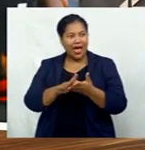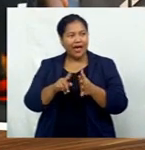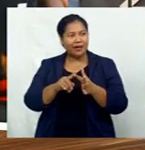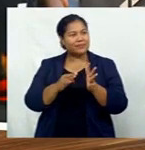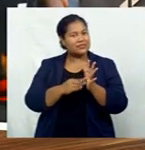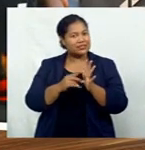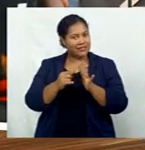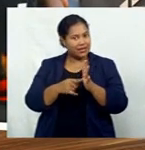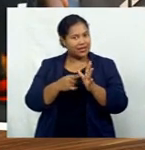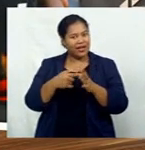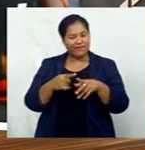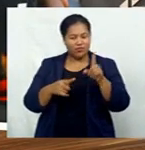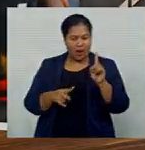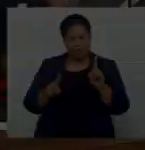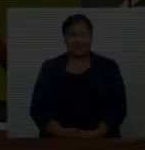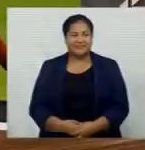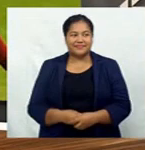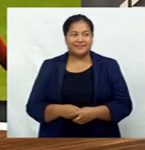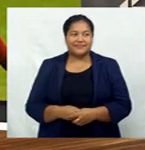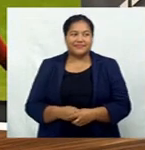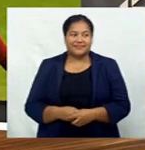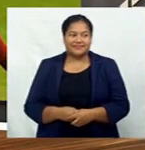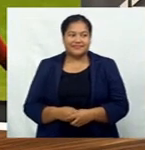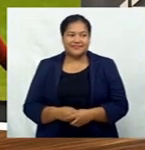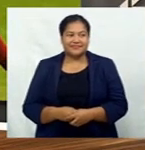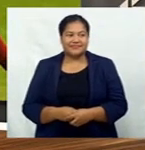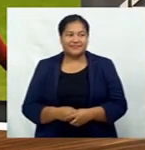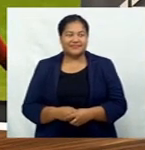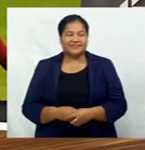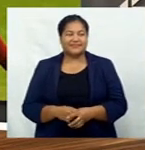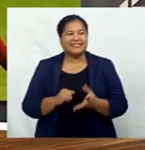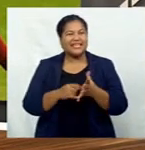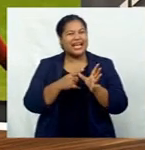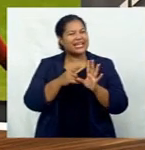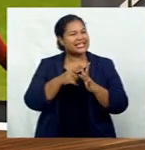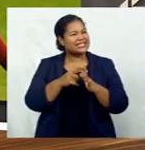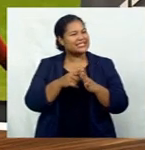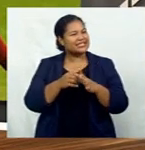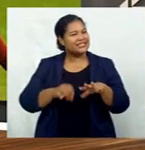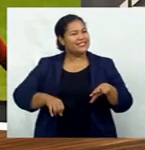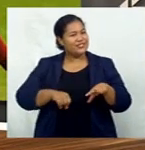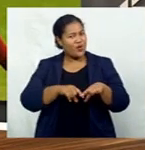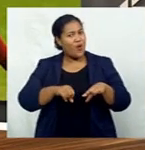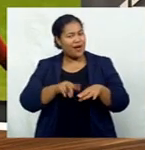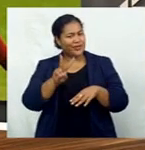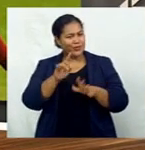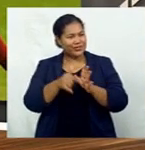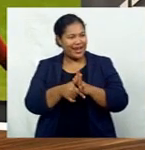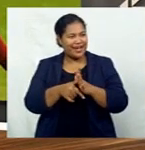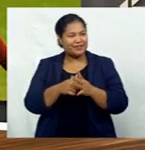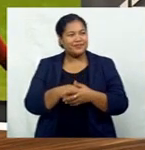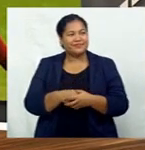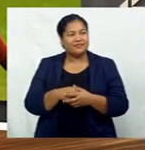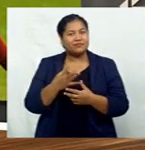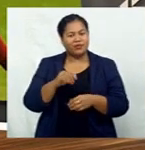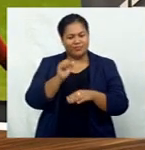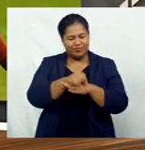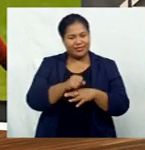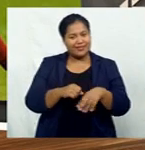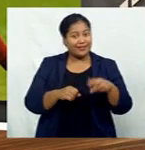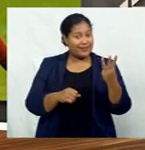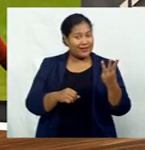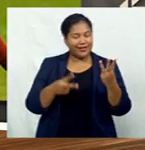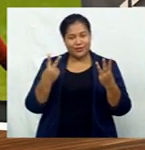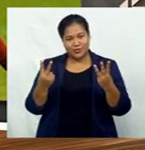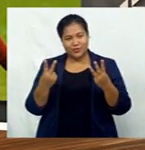-deserved 1-all draw at St. Mary's. Sayed Gnabry scored twice as Bayern Munich beat Köln 3-2 in